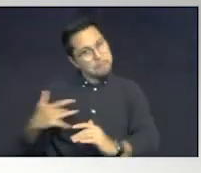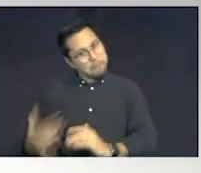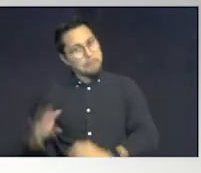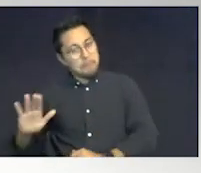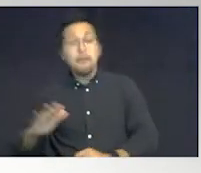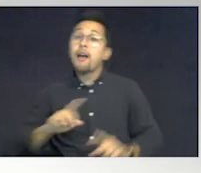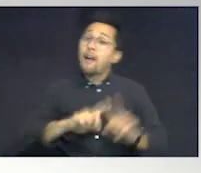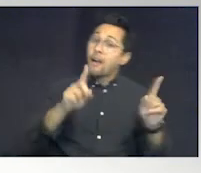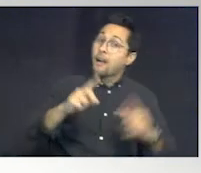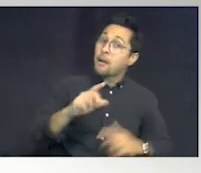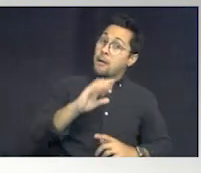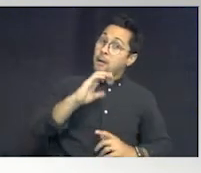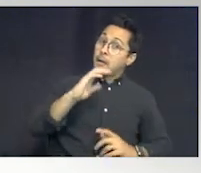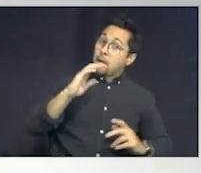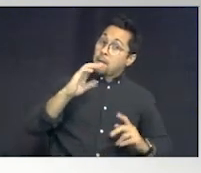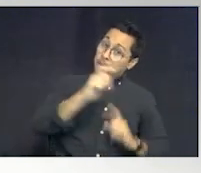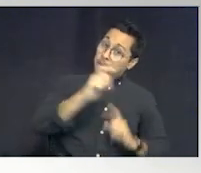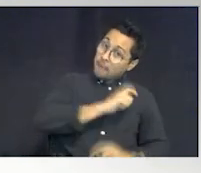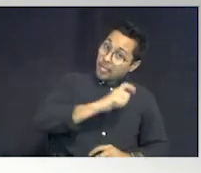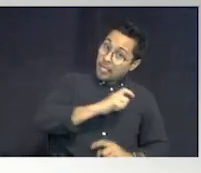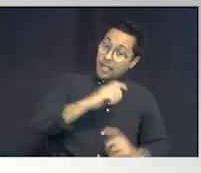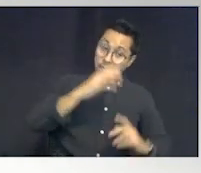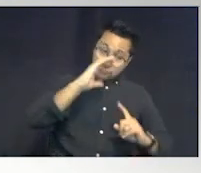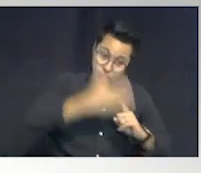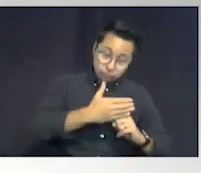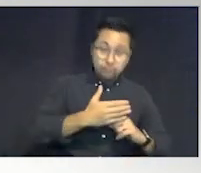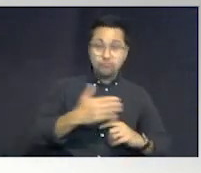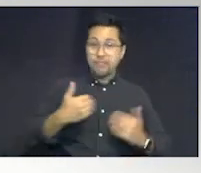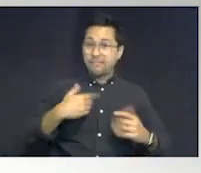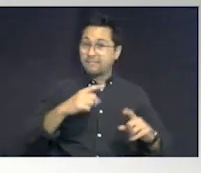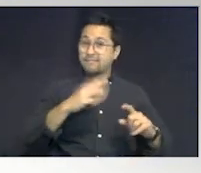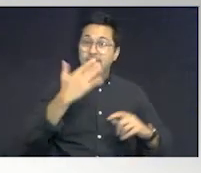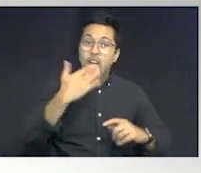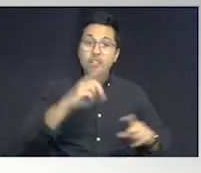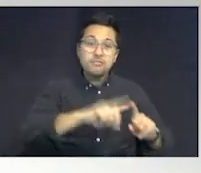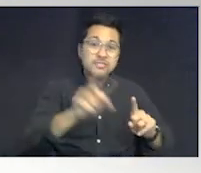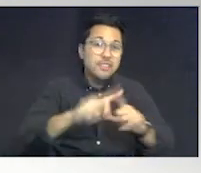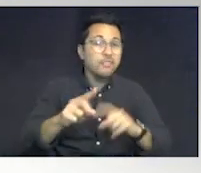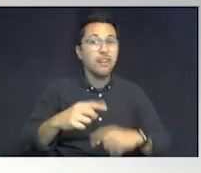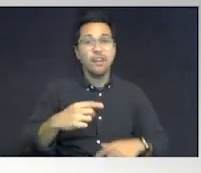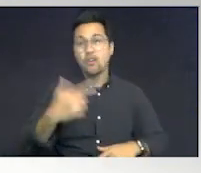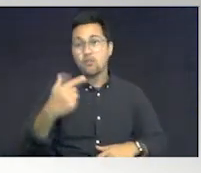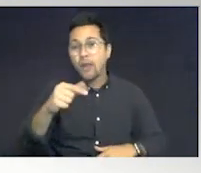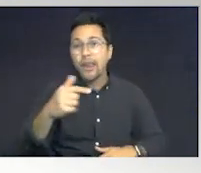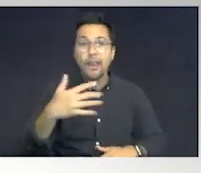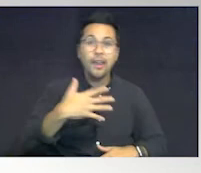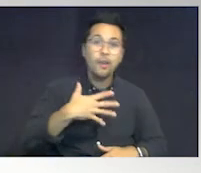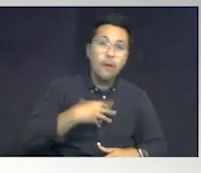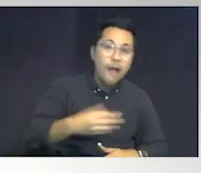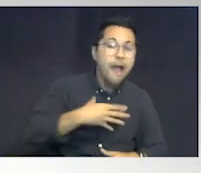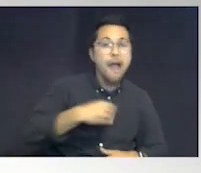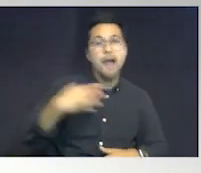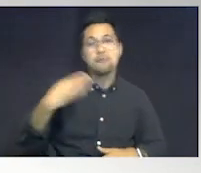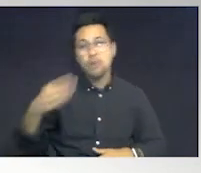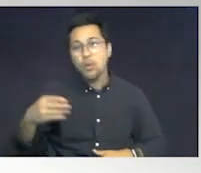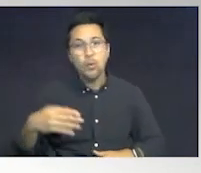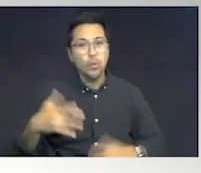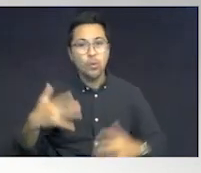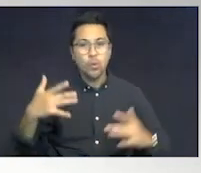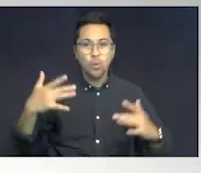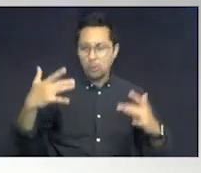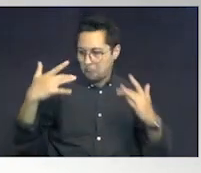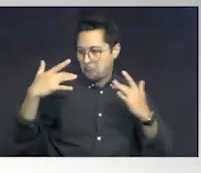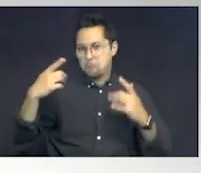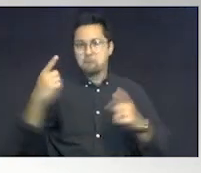unfortunately, police uniforms are different. We've got green. We have some of them in white shirt, blue shirt, black, plain clothes.